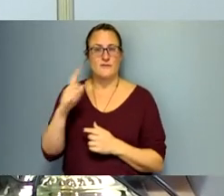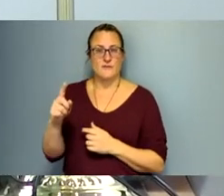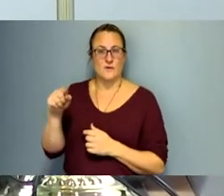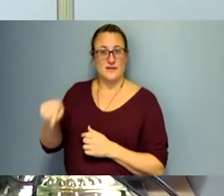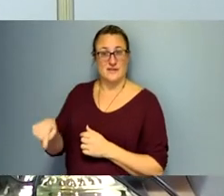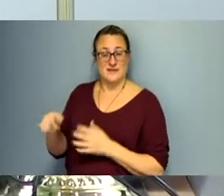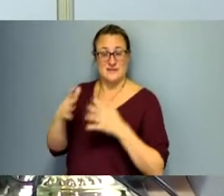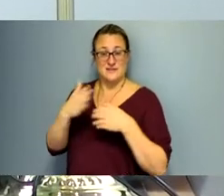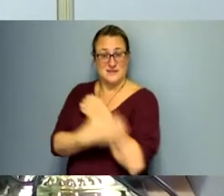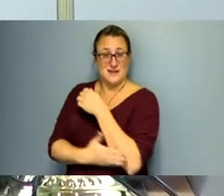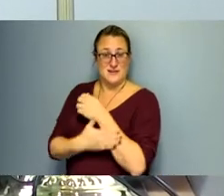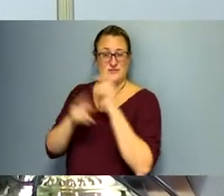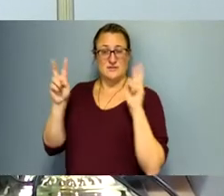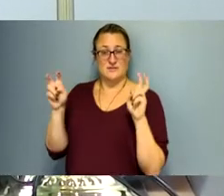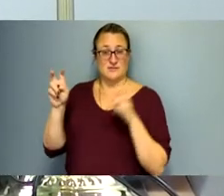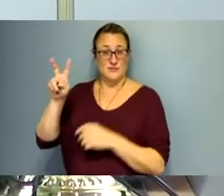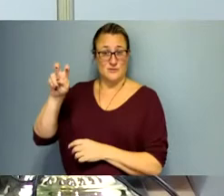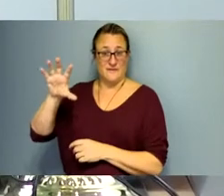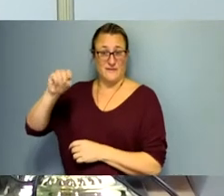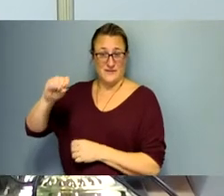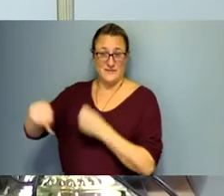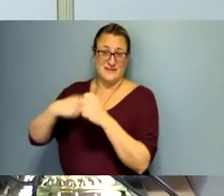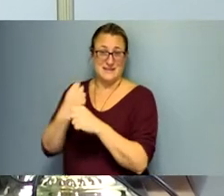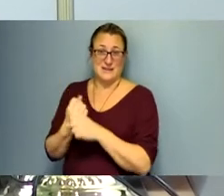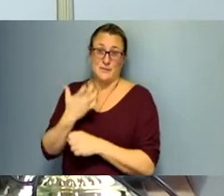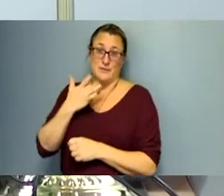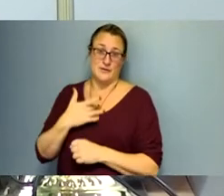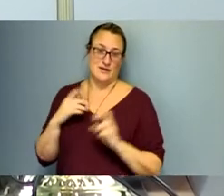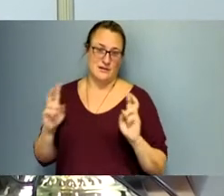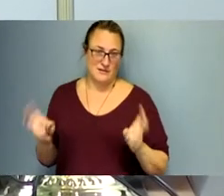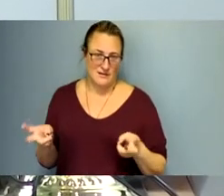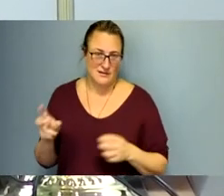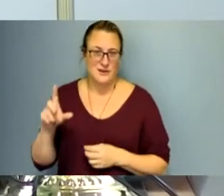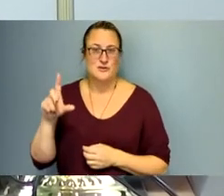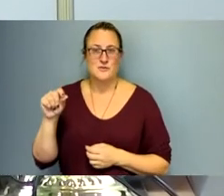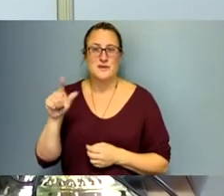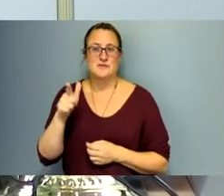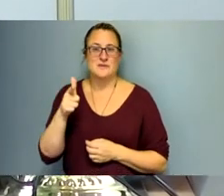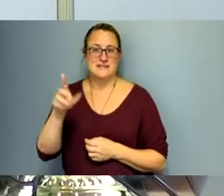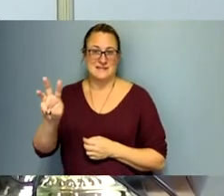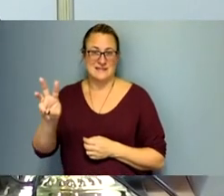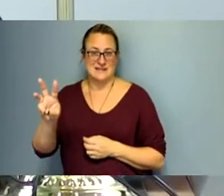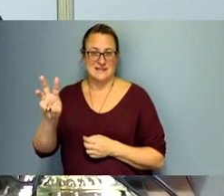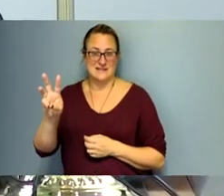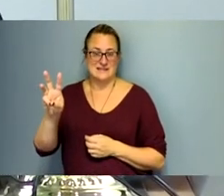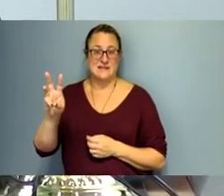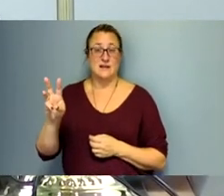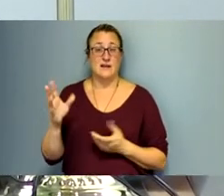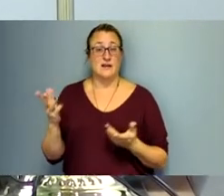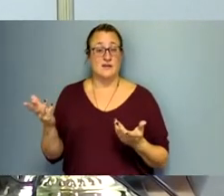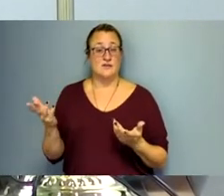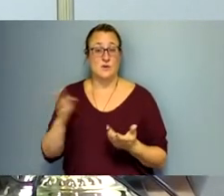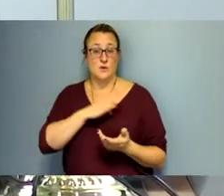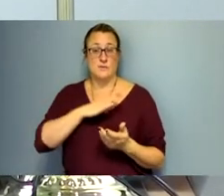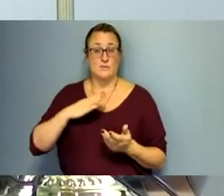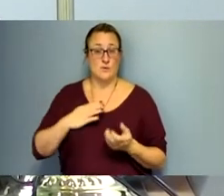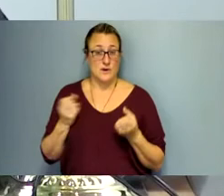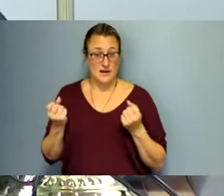in 2026. And so we're going to have a board that's going to be 15 members.